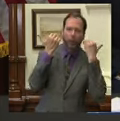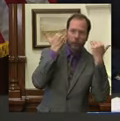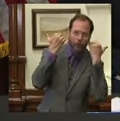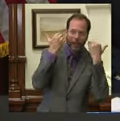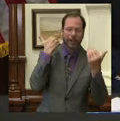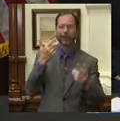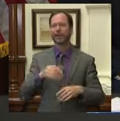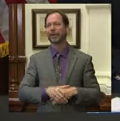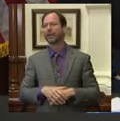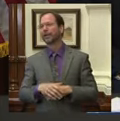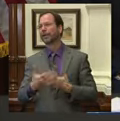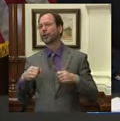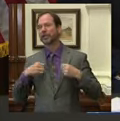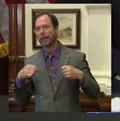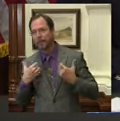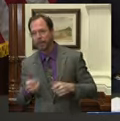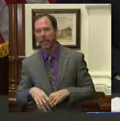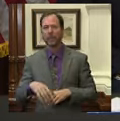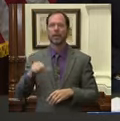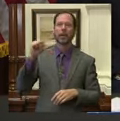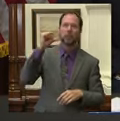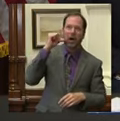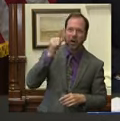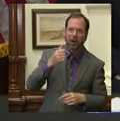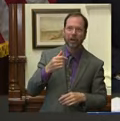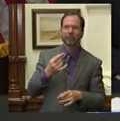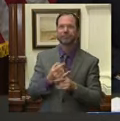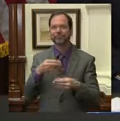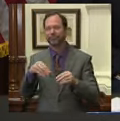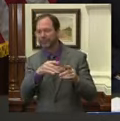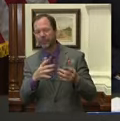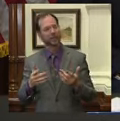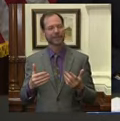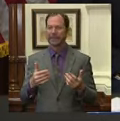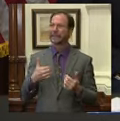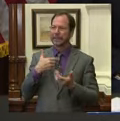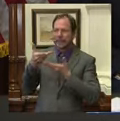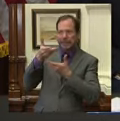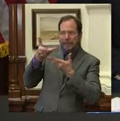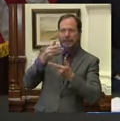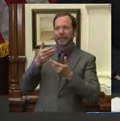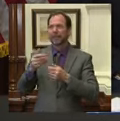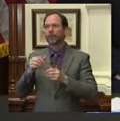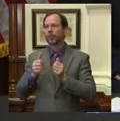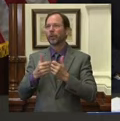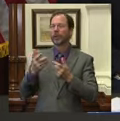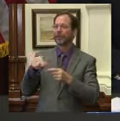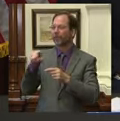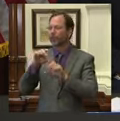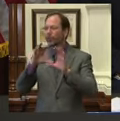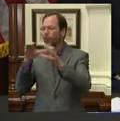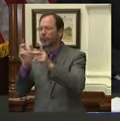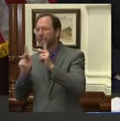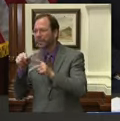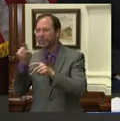salons, bars and gyms. We are working with our medical team as well as working with members of the industry sectors to